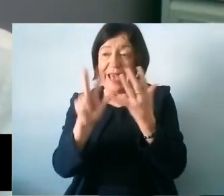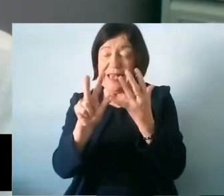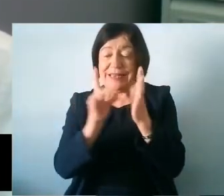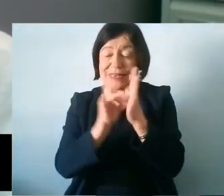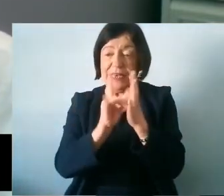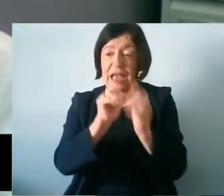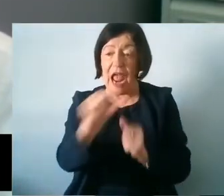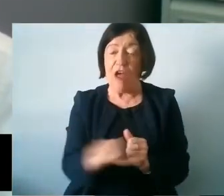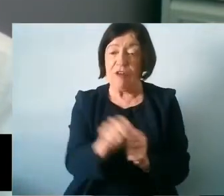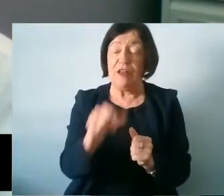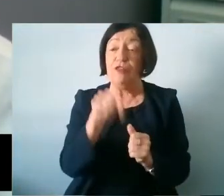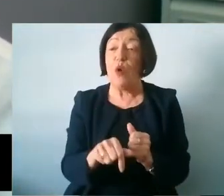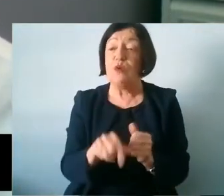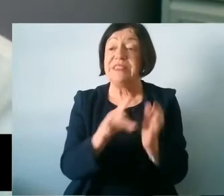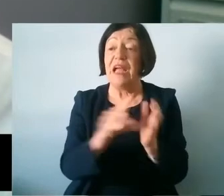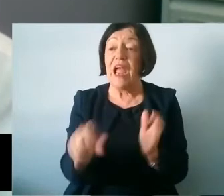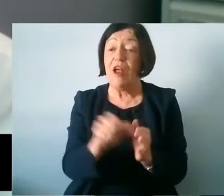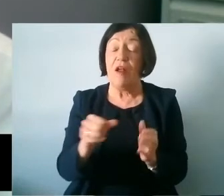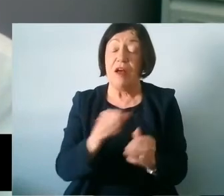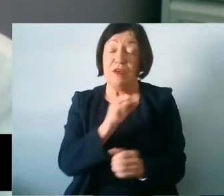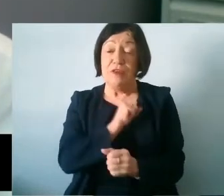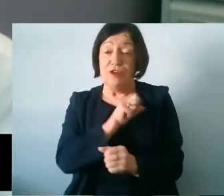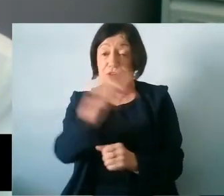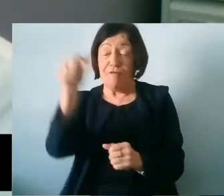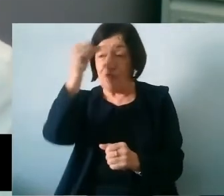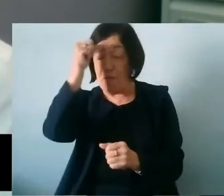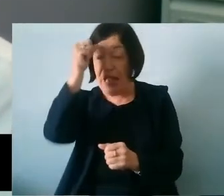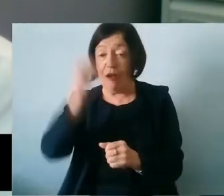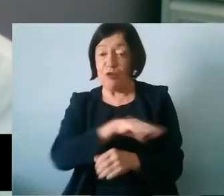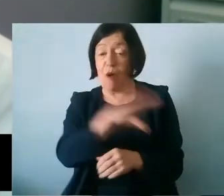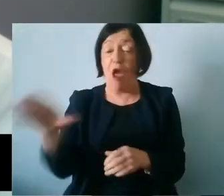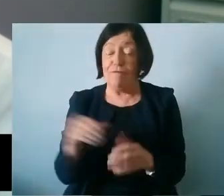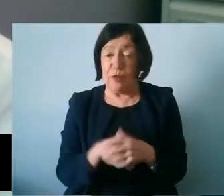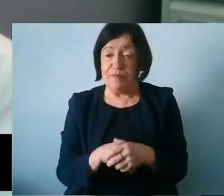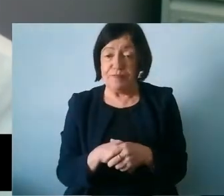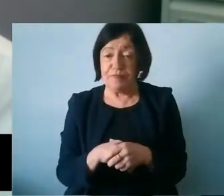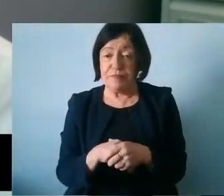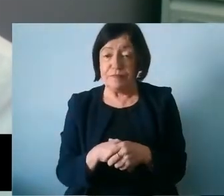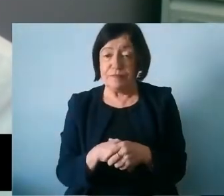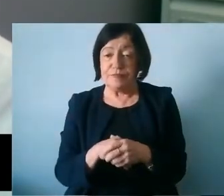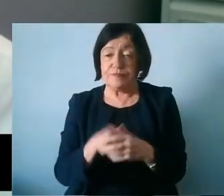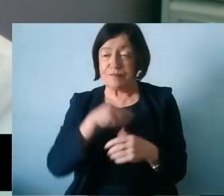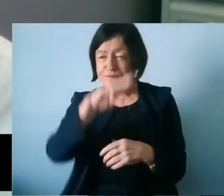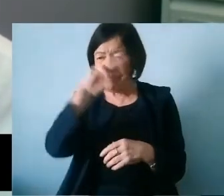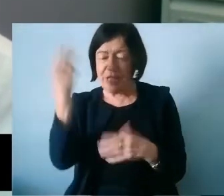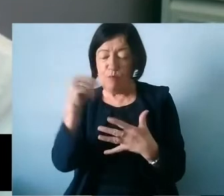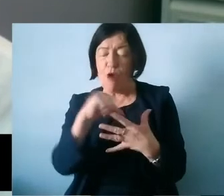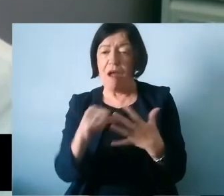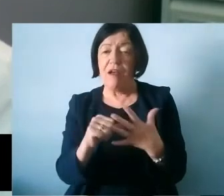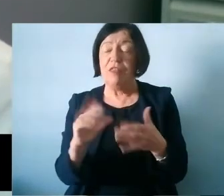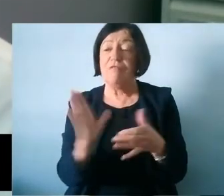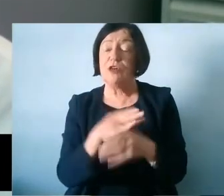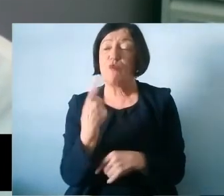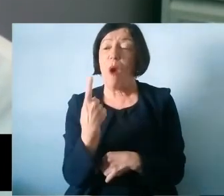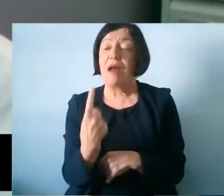A Fair key areas are I'm sure familiar to all of you, but our main priority was the very first one,